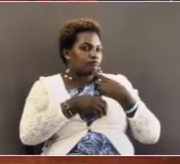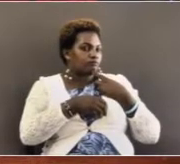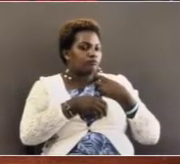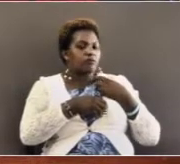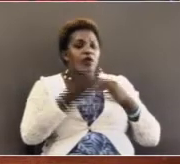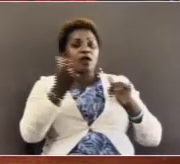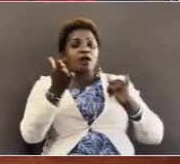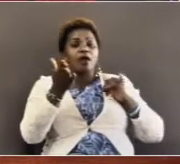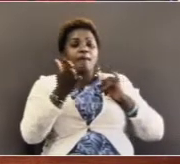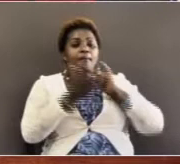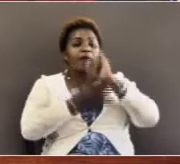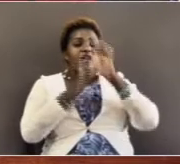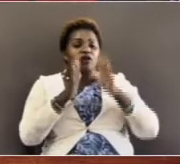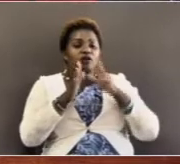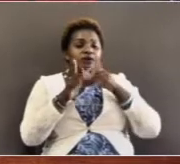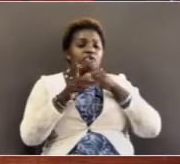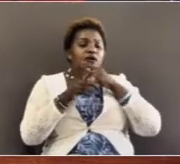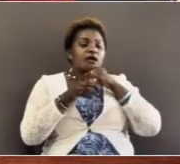the pirate is my daddy